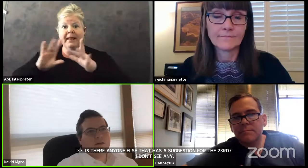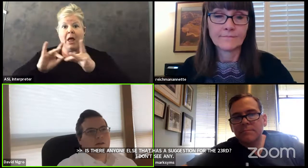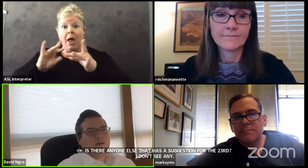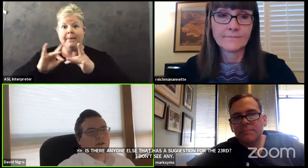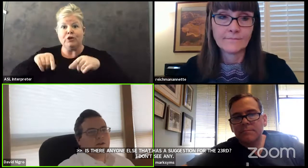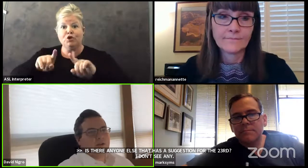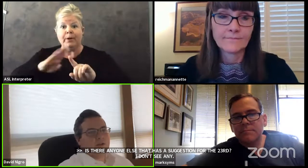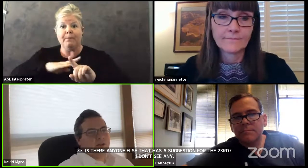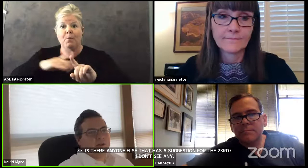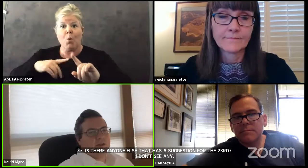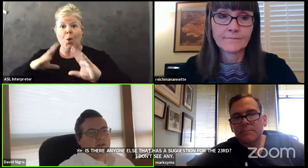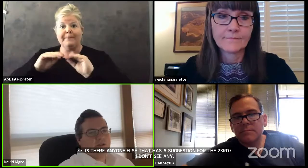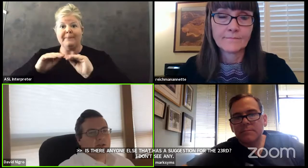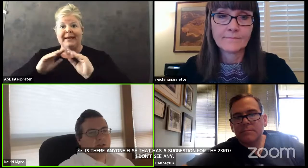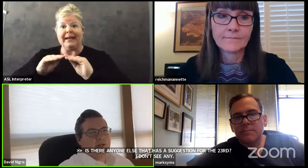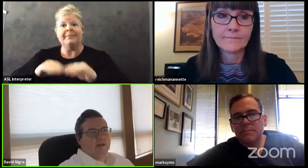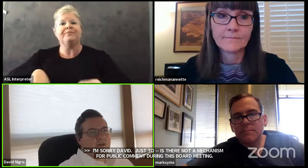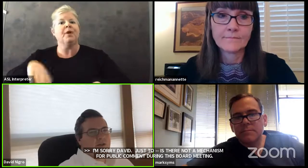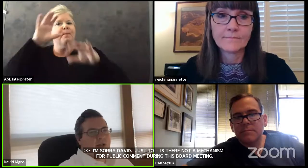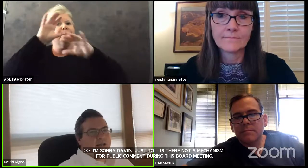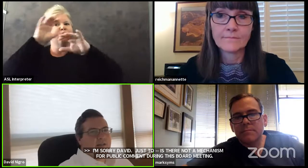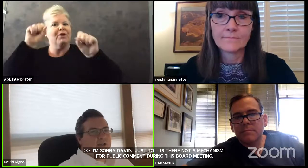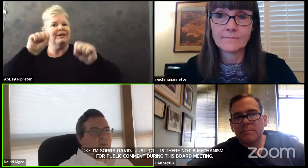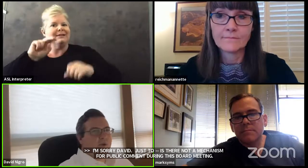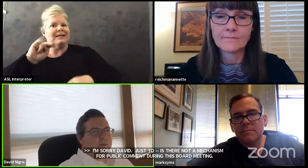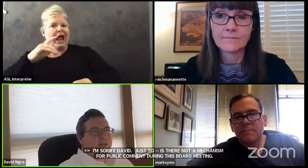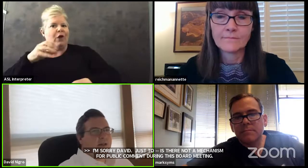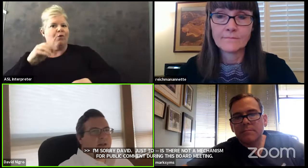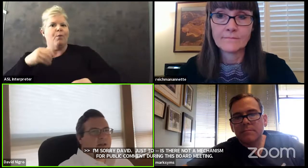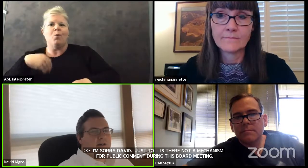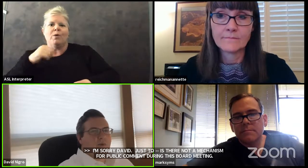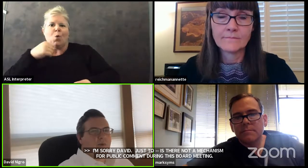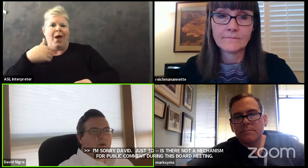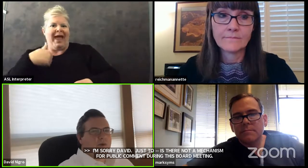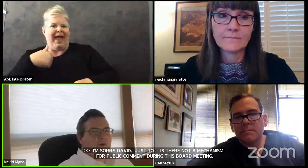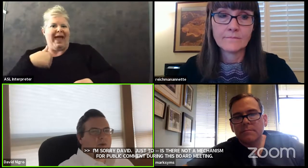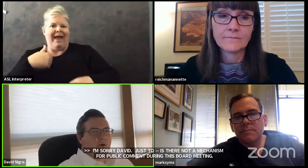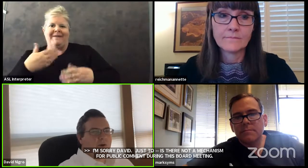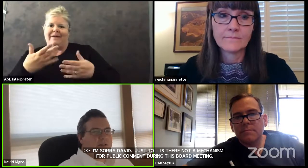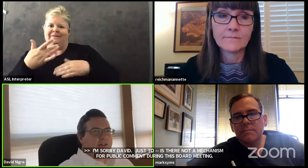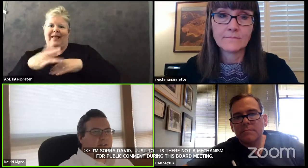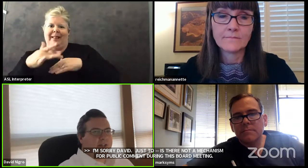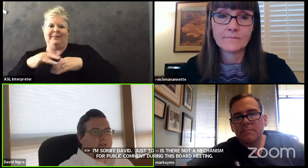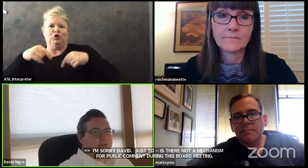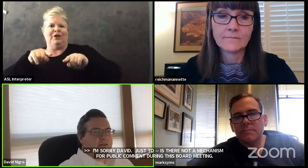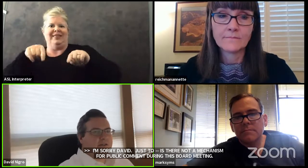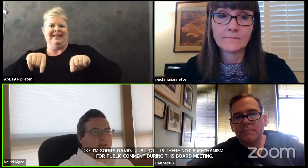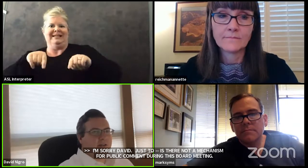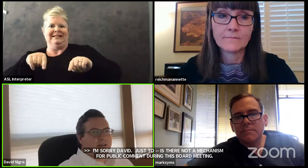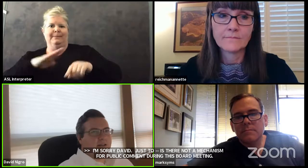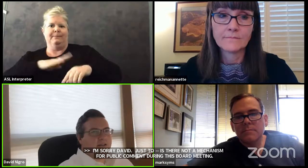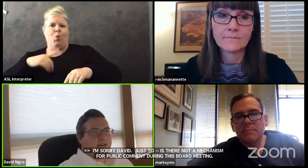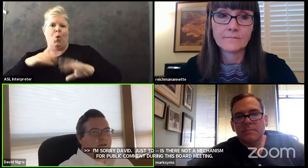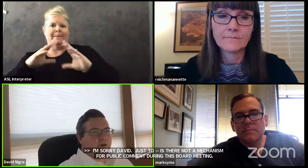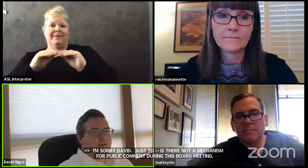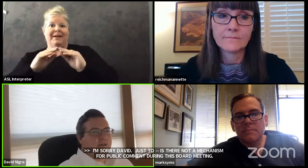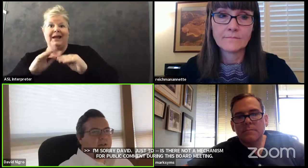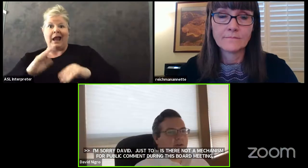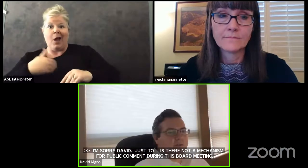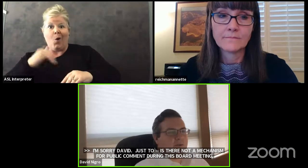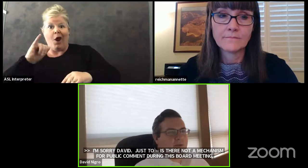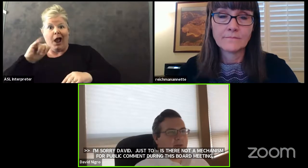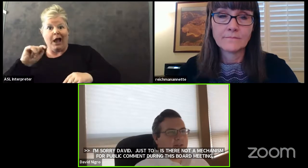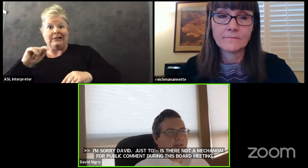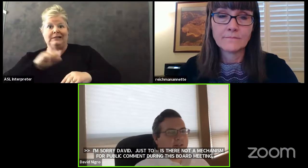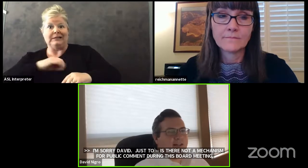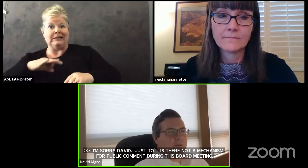dr simps uh there is not a mechanism at this board meeting i when we were you know rite staff is again dealing with covet